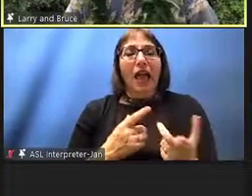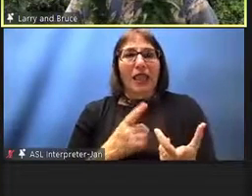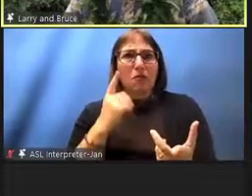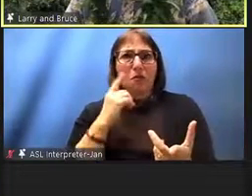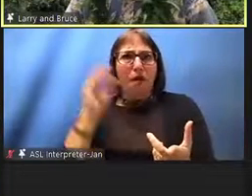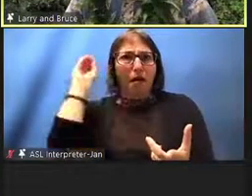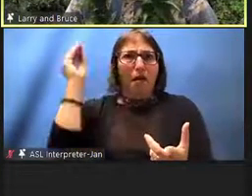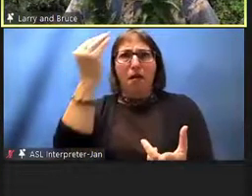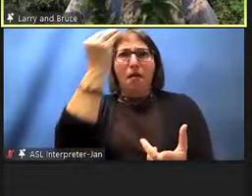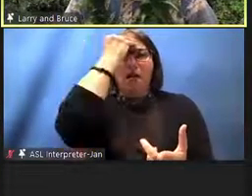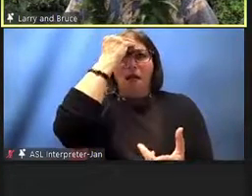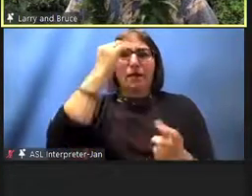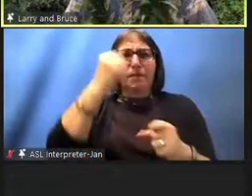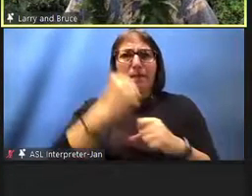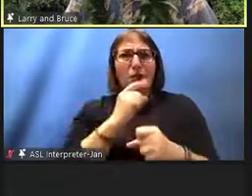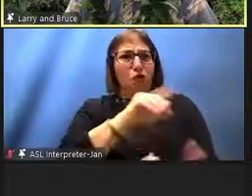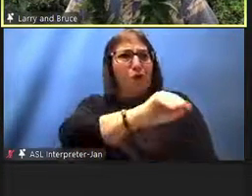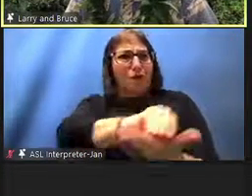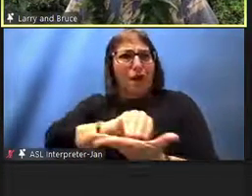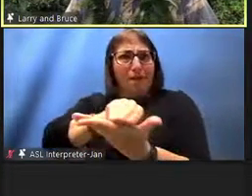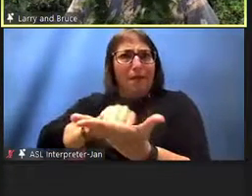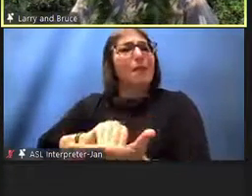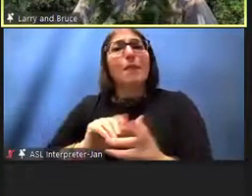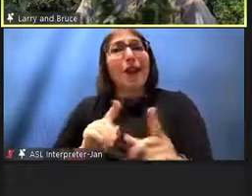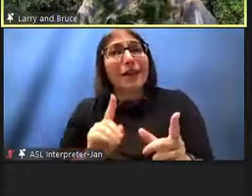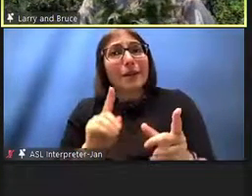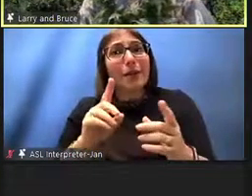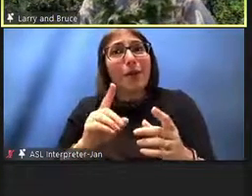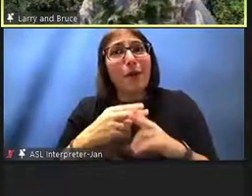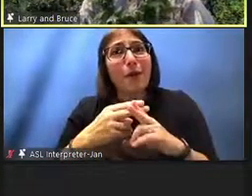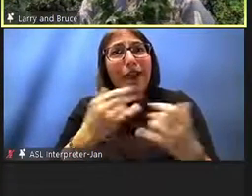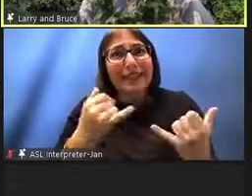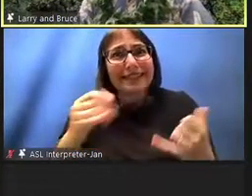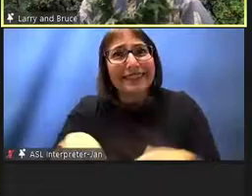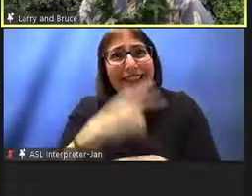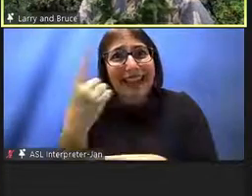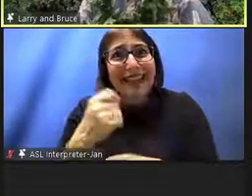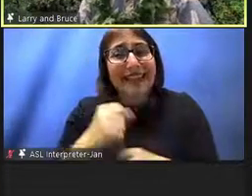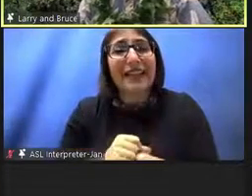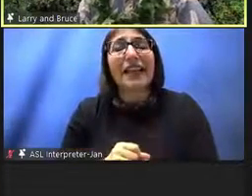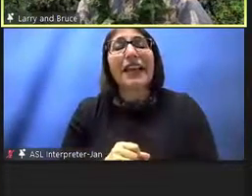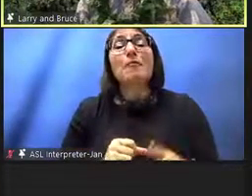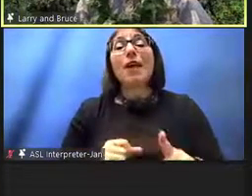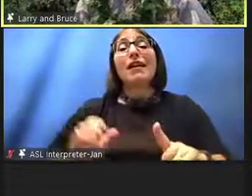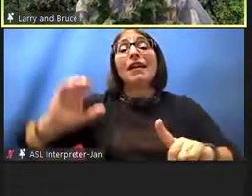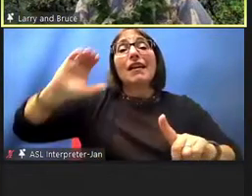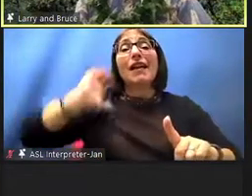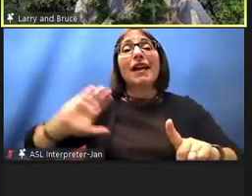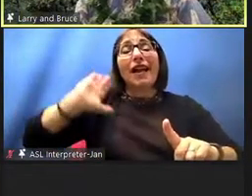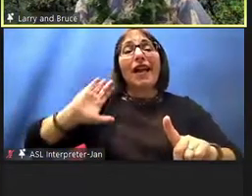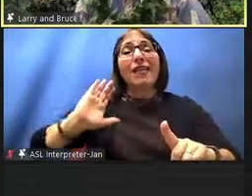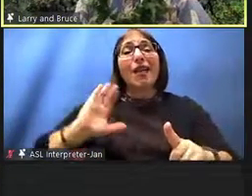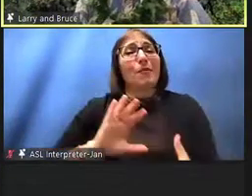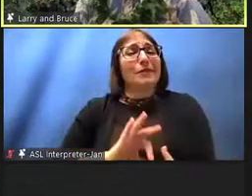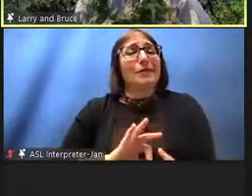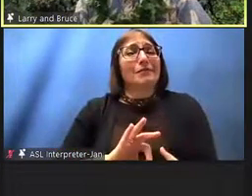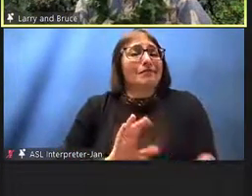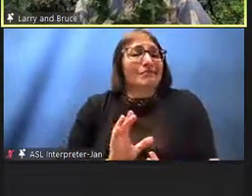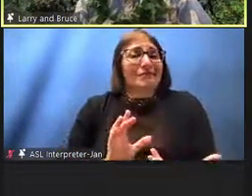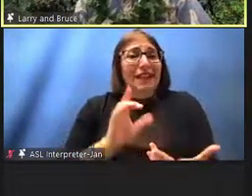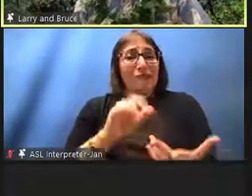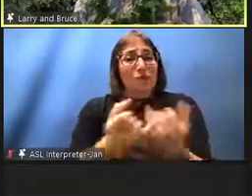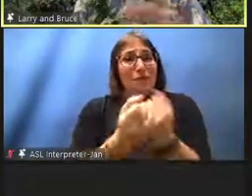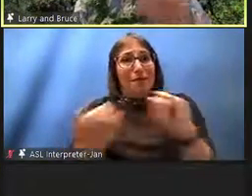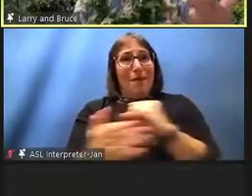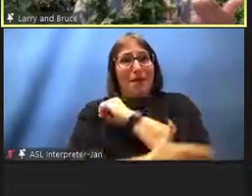purposes but that's what we call it today but back then it was just part of being an independent country